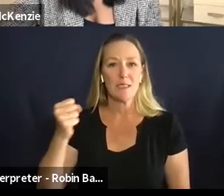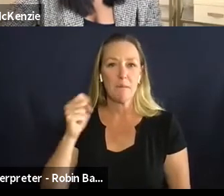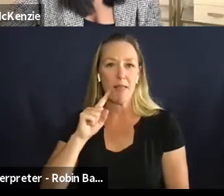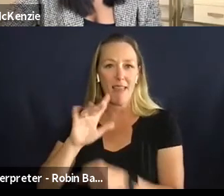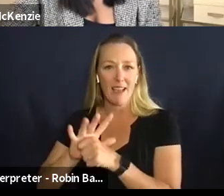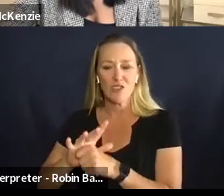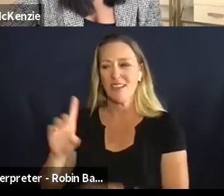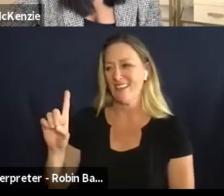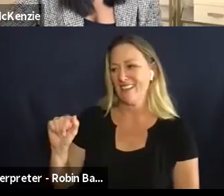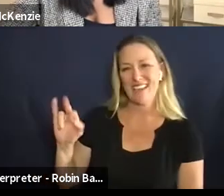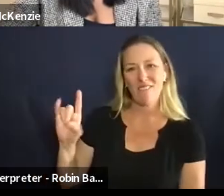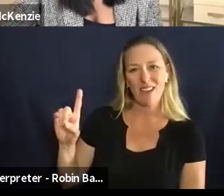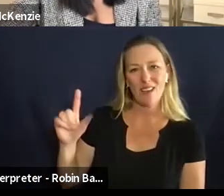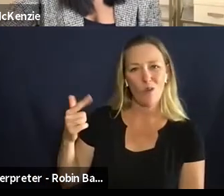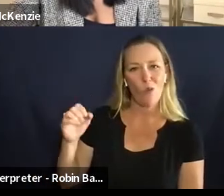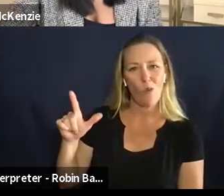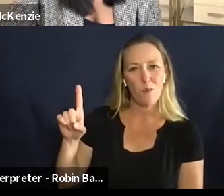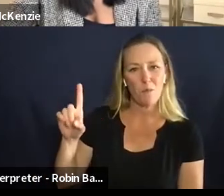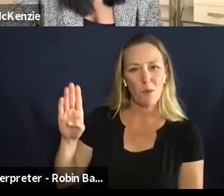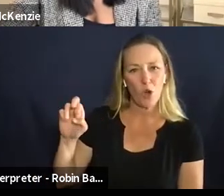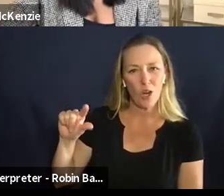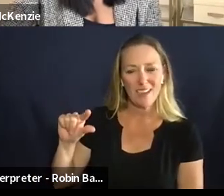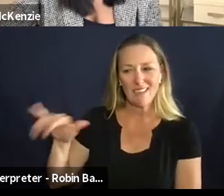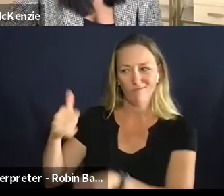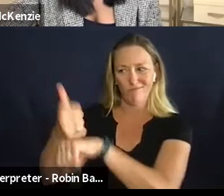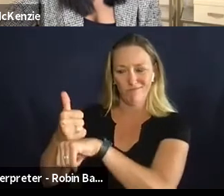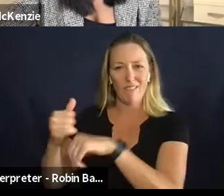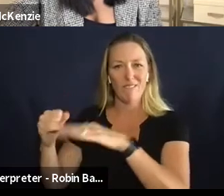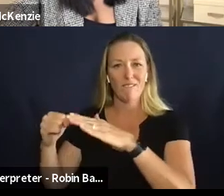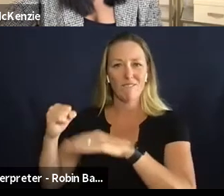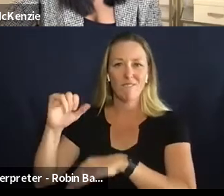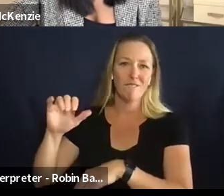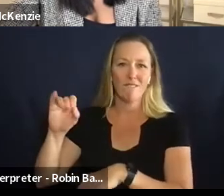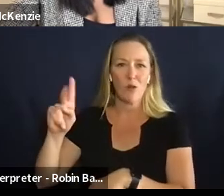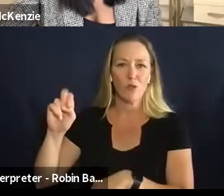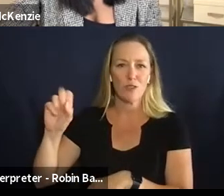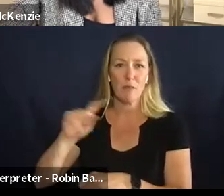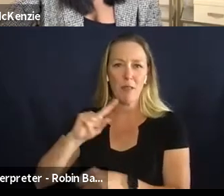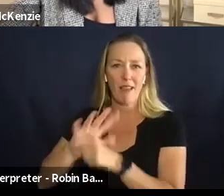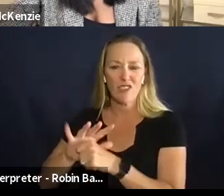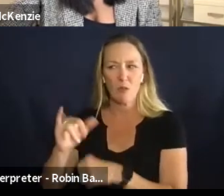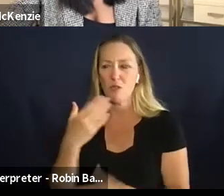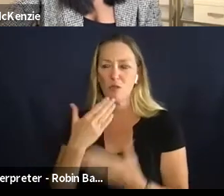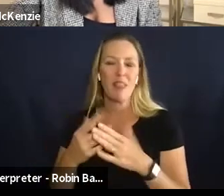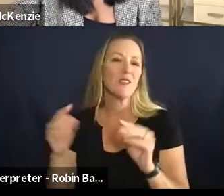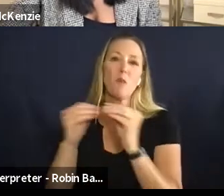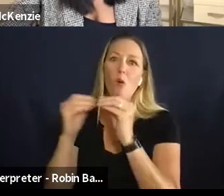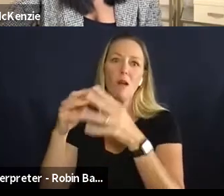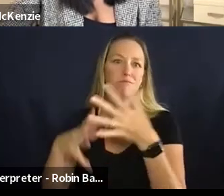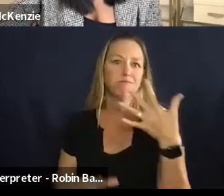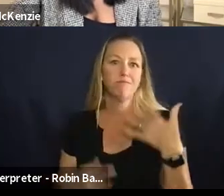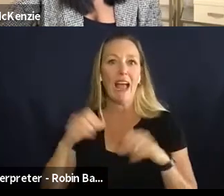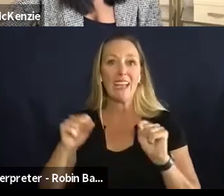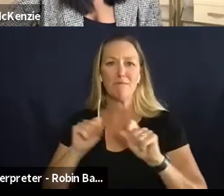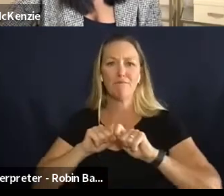david goldberg who started the founders pledge so that was a really good one and um and there's more too i can send out if